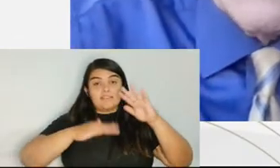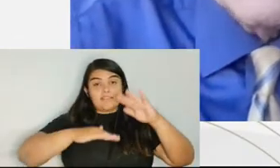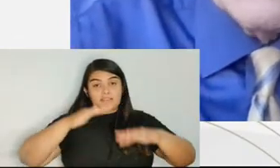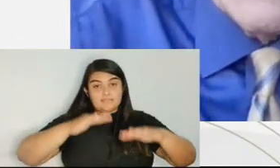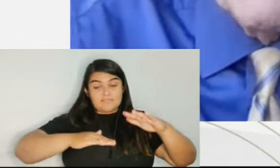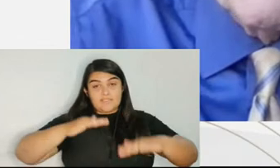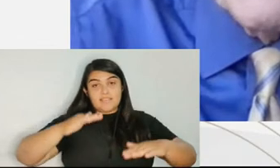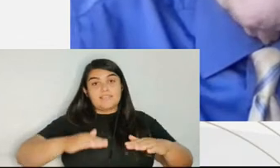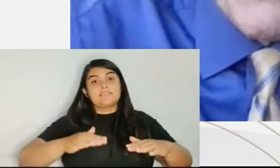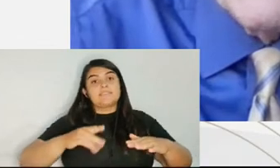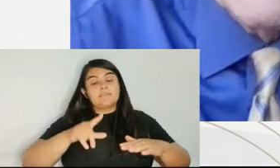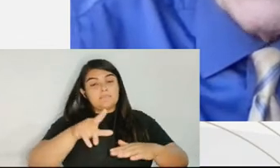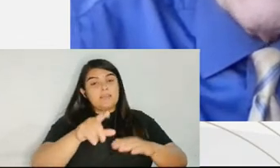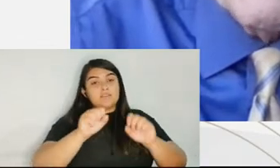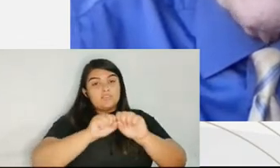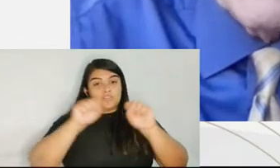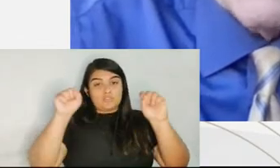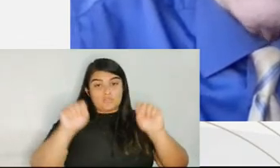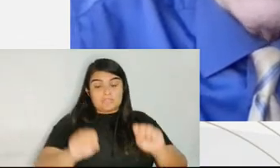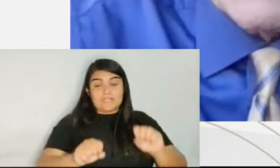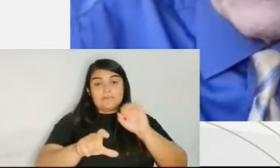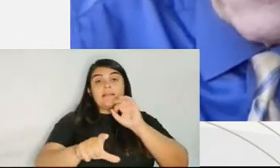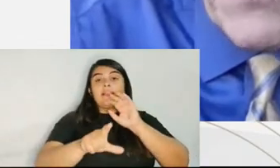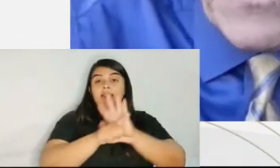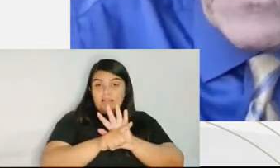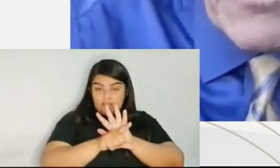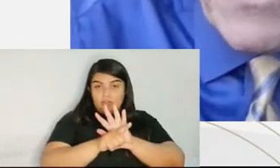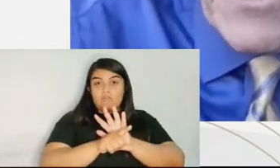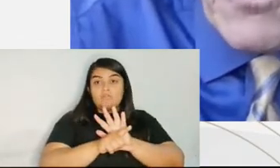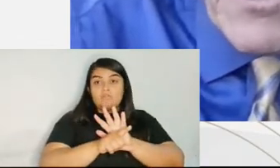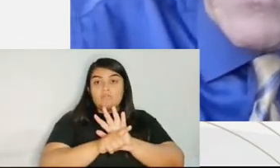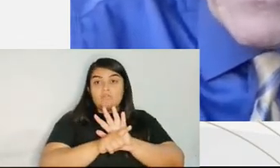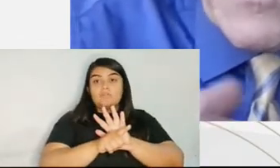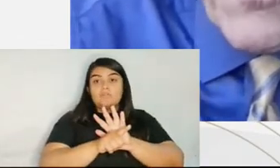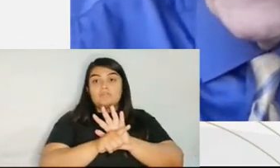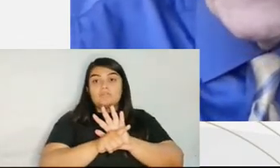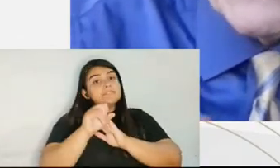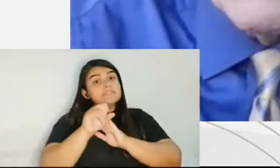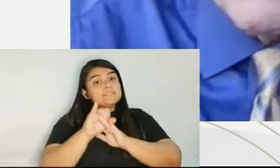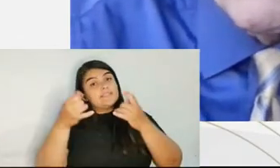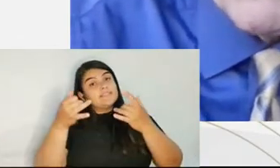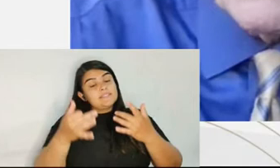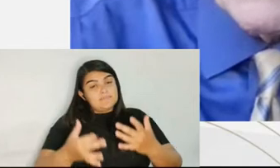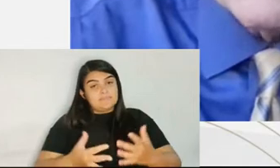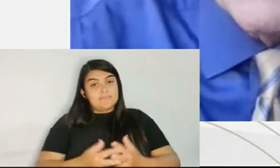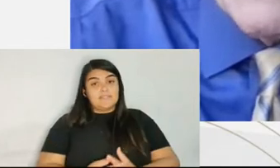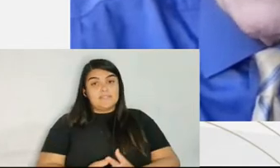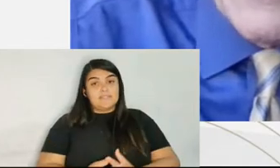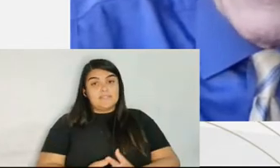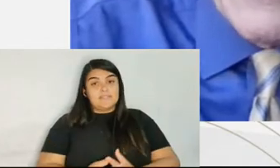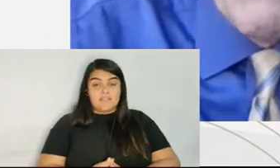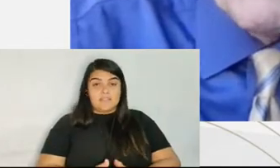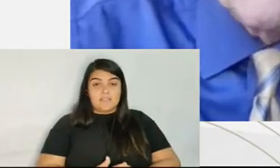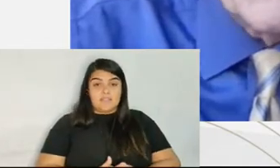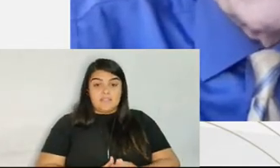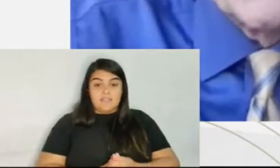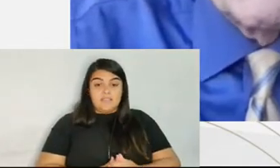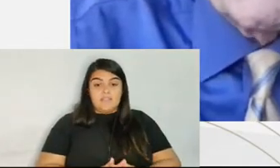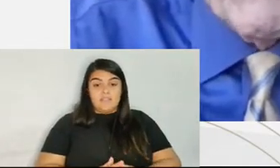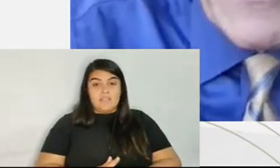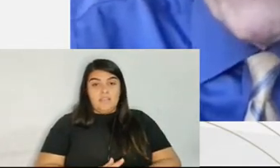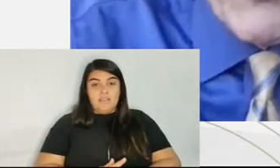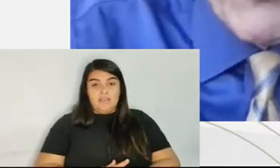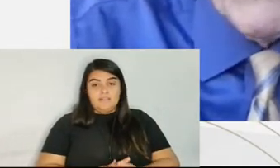law, it's deemed to be a voluntary plea, in the sense that the defendant's not under any physical coercion to